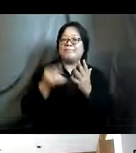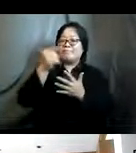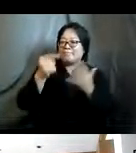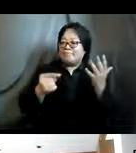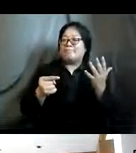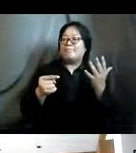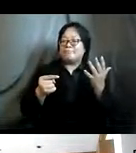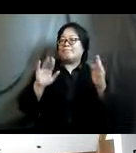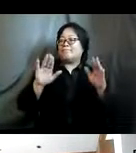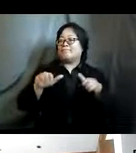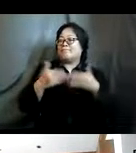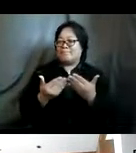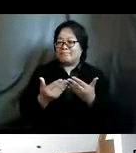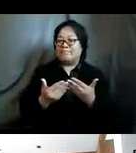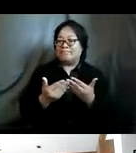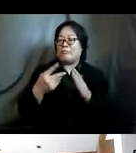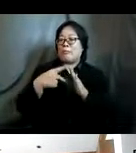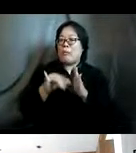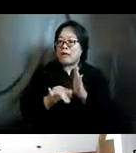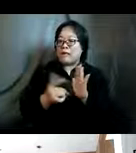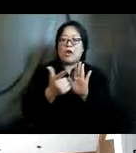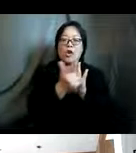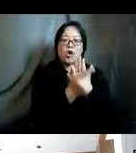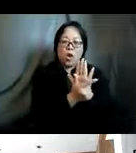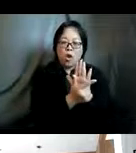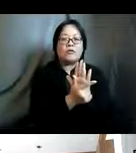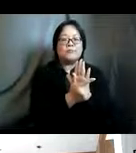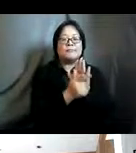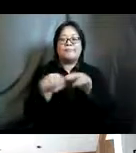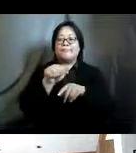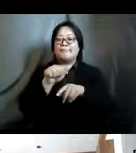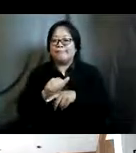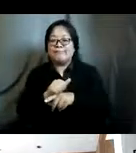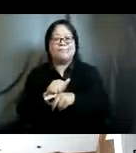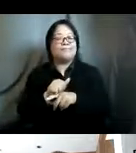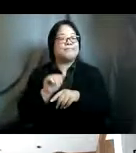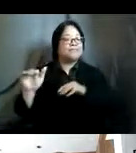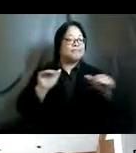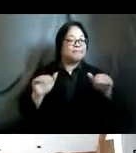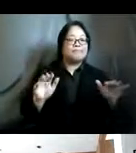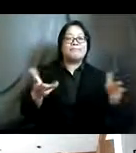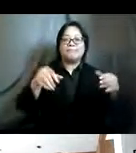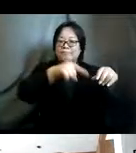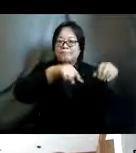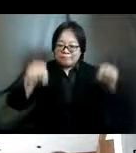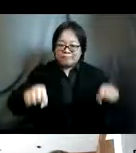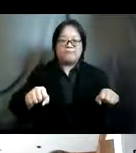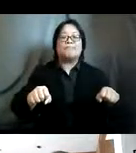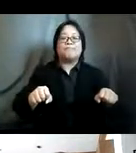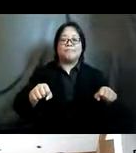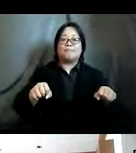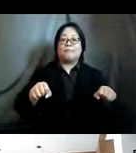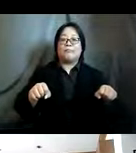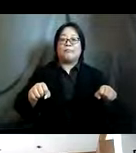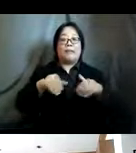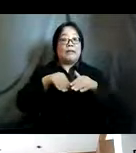look at how laws policies and practices on the ground can actually enable such access